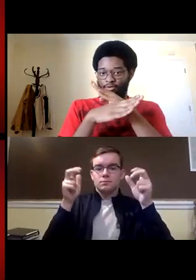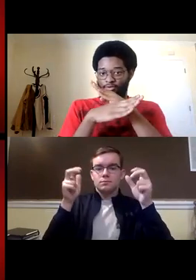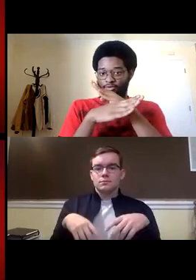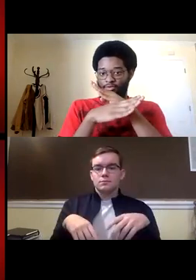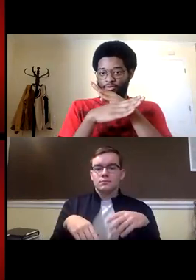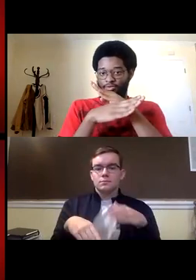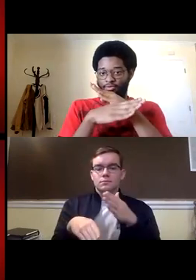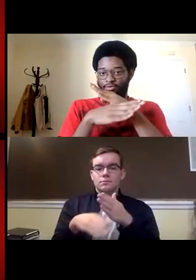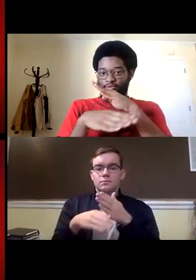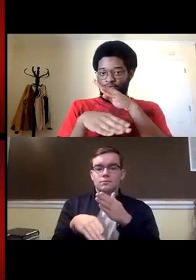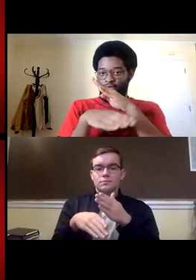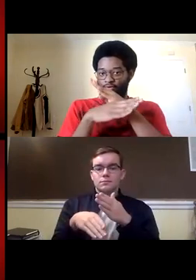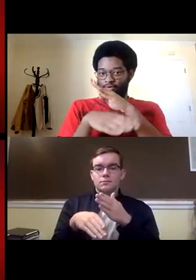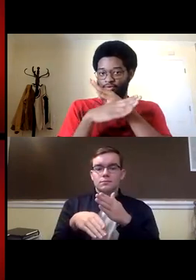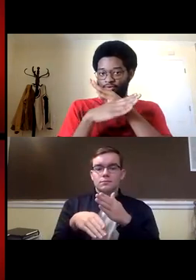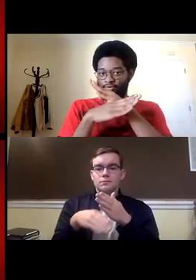and soccer